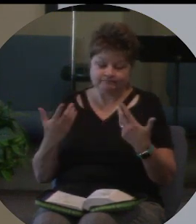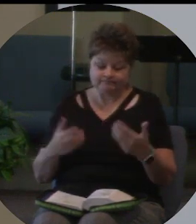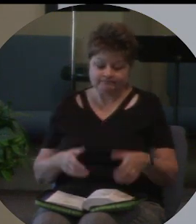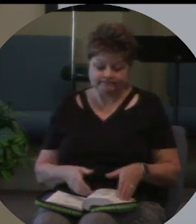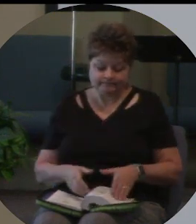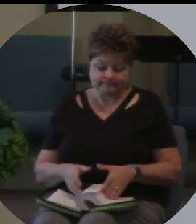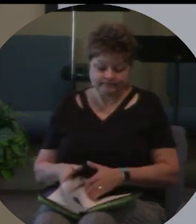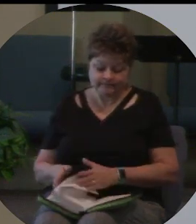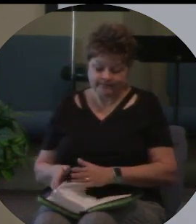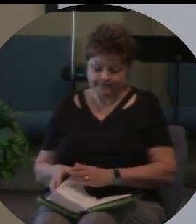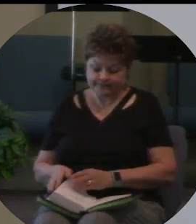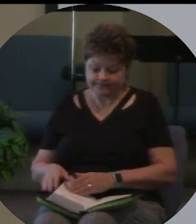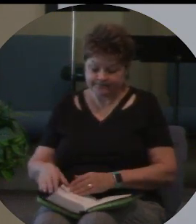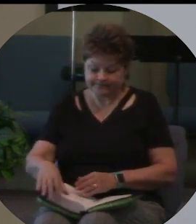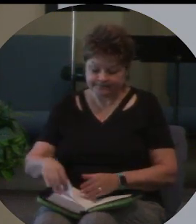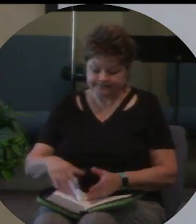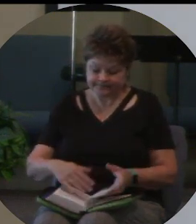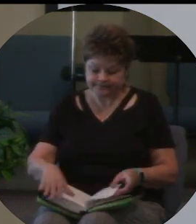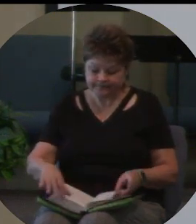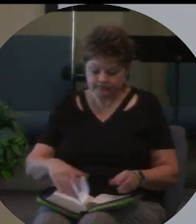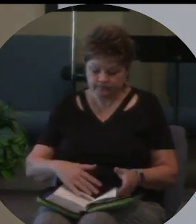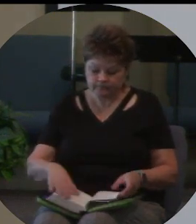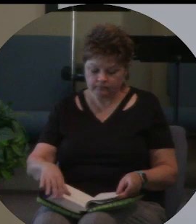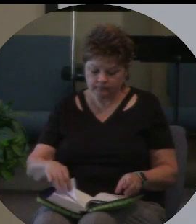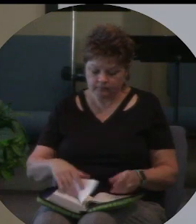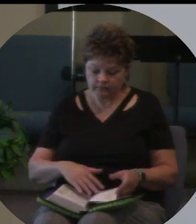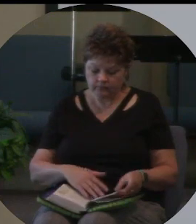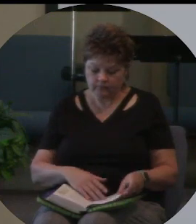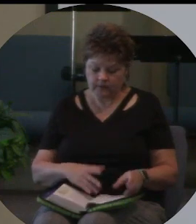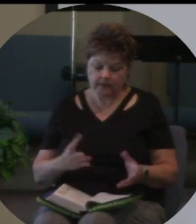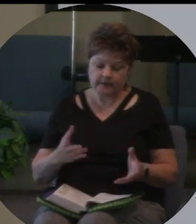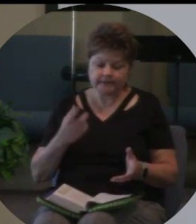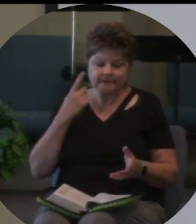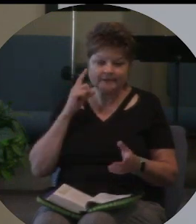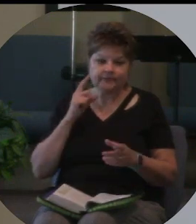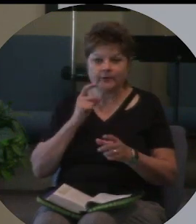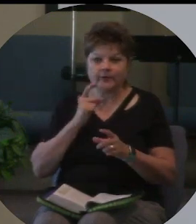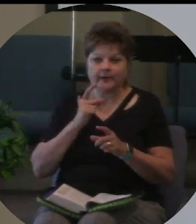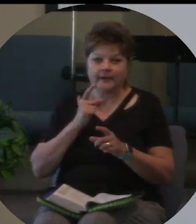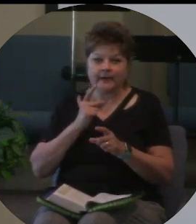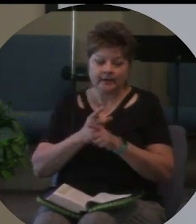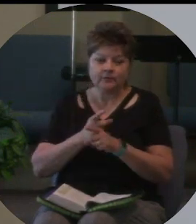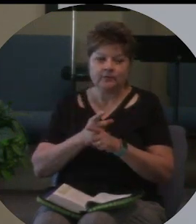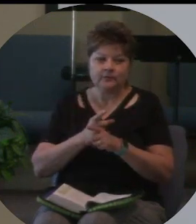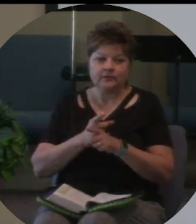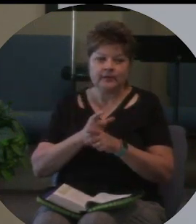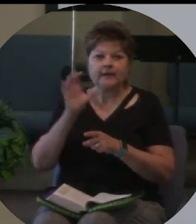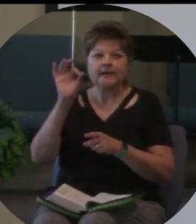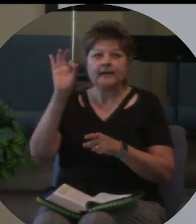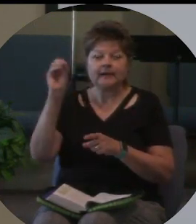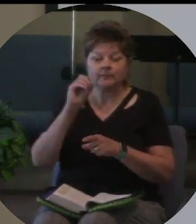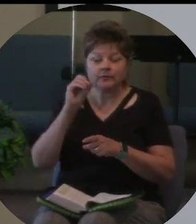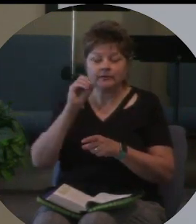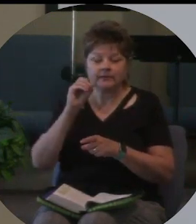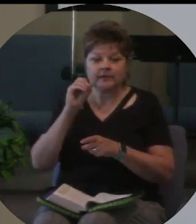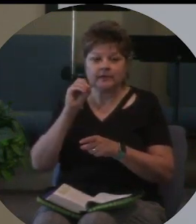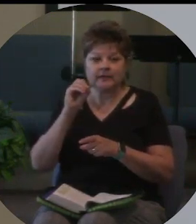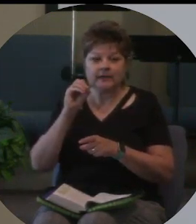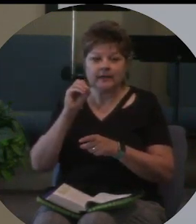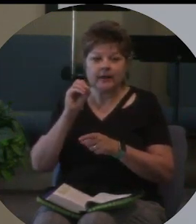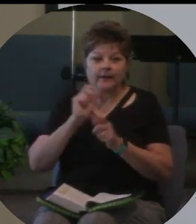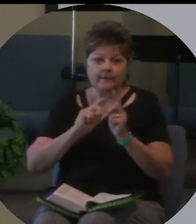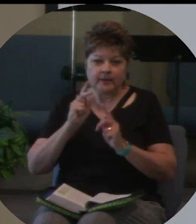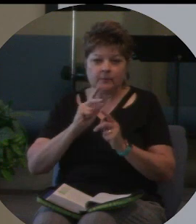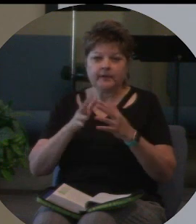And just for accuracy, I double-checked. 90% of people in America believe in God in some way,